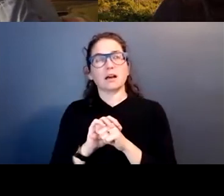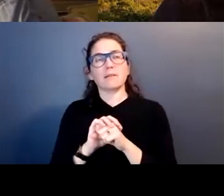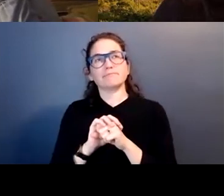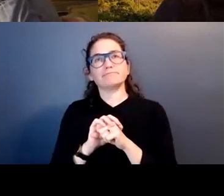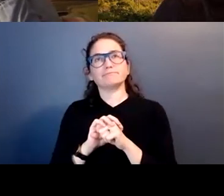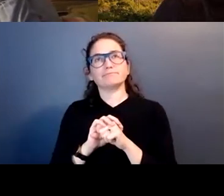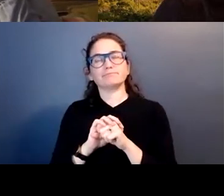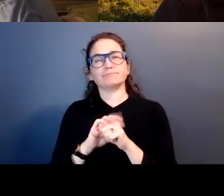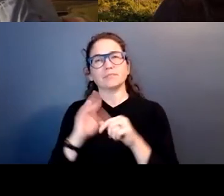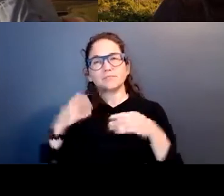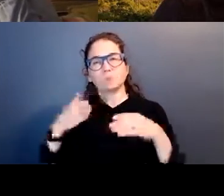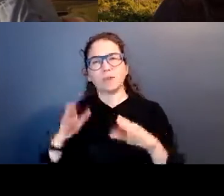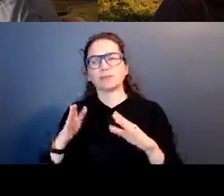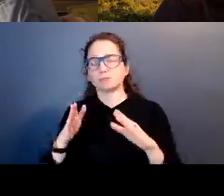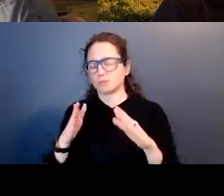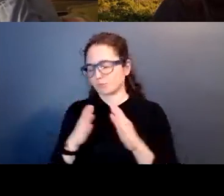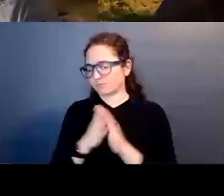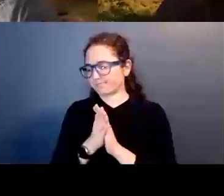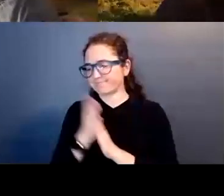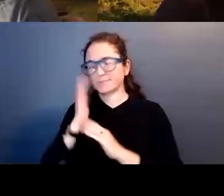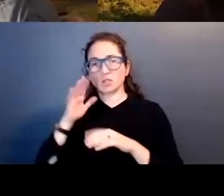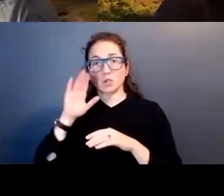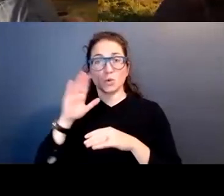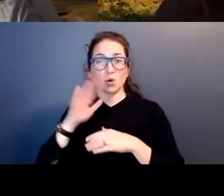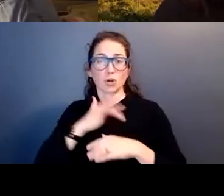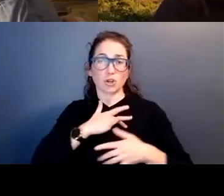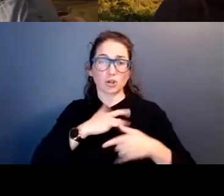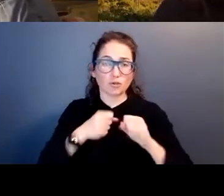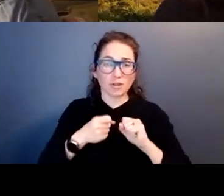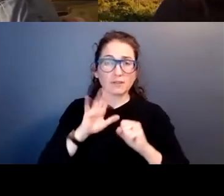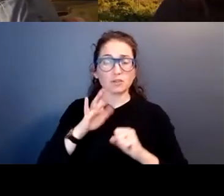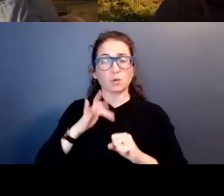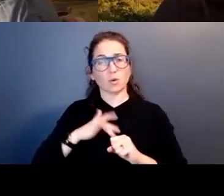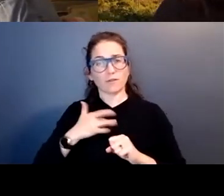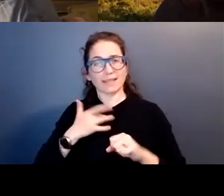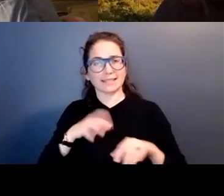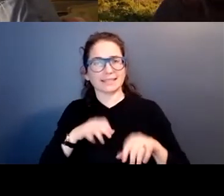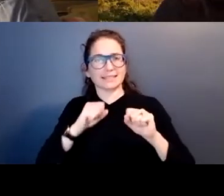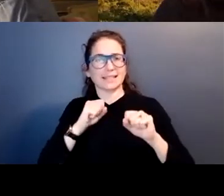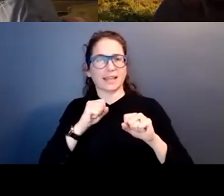way to, um, take your grief, take your feelings and, um,